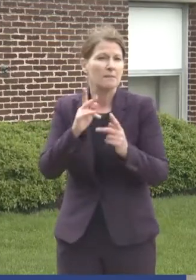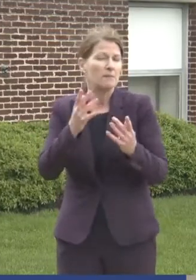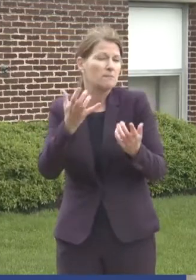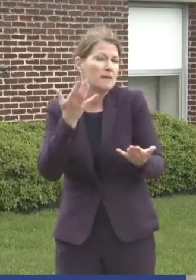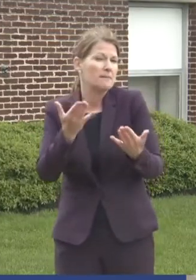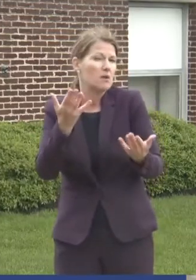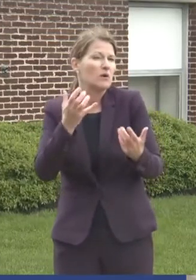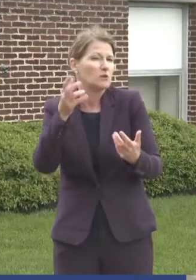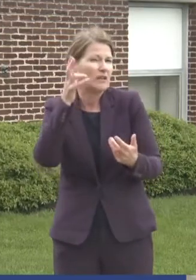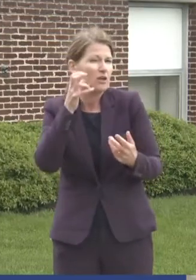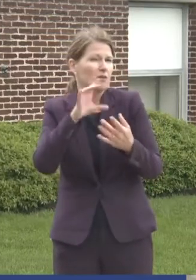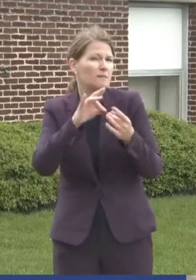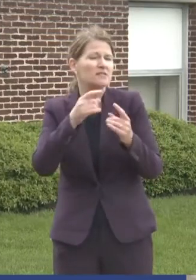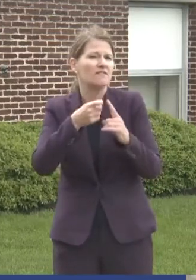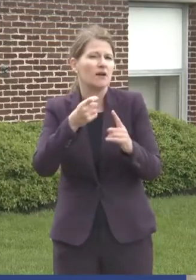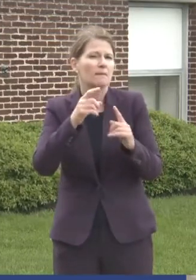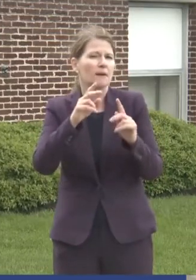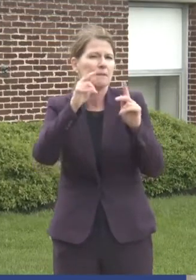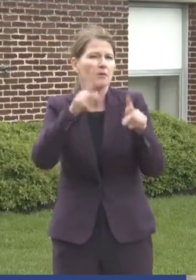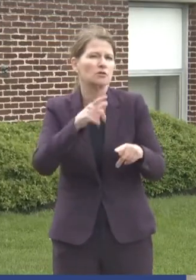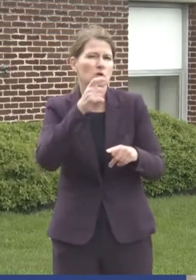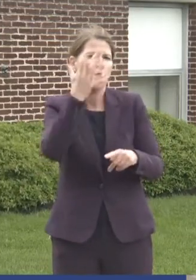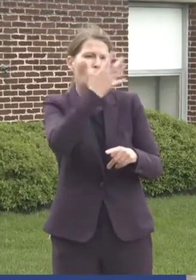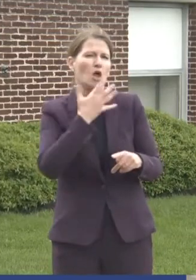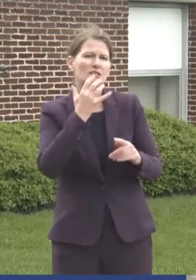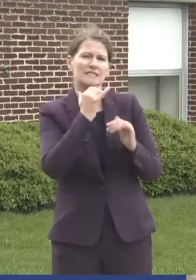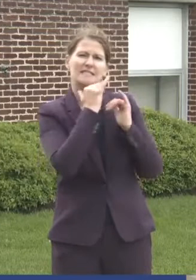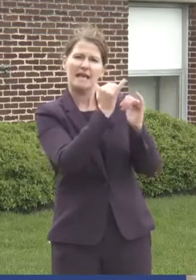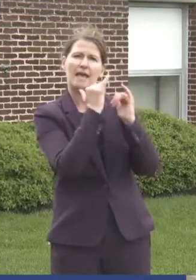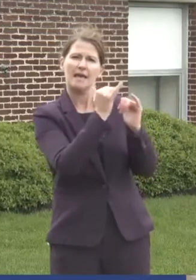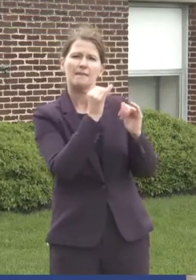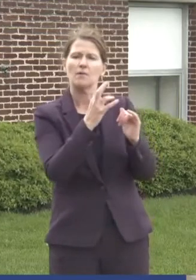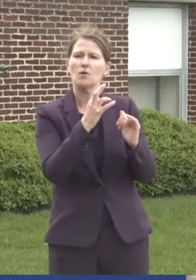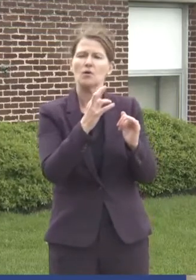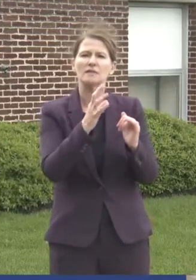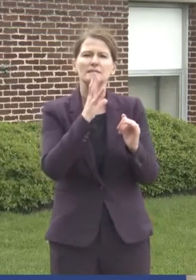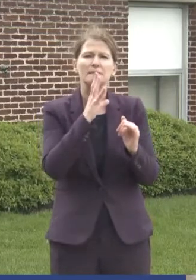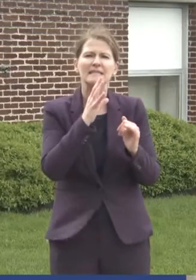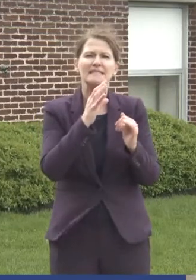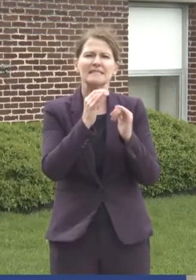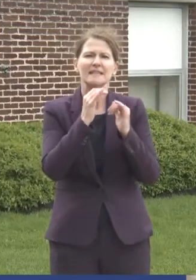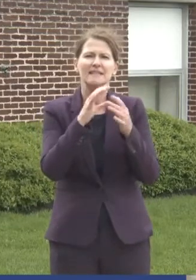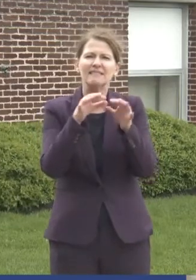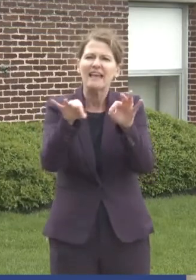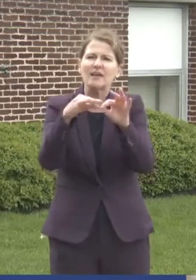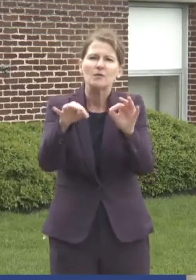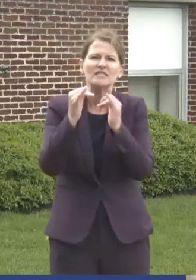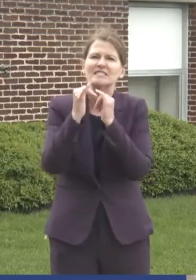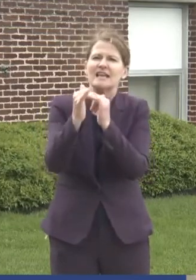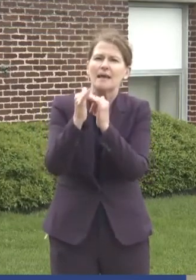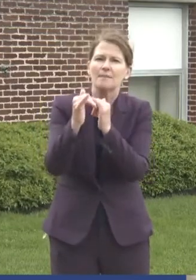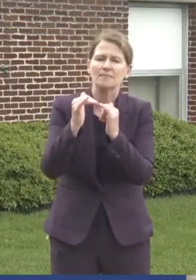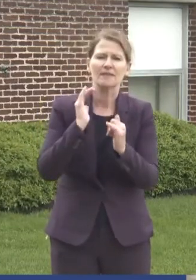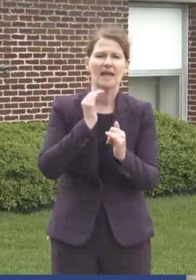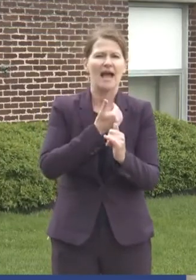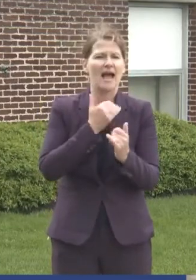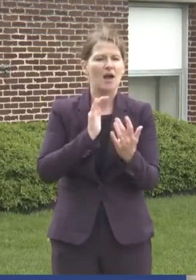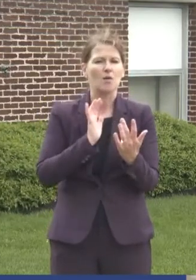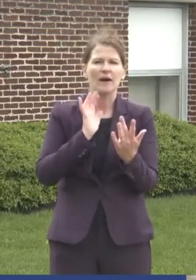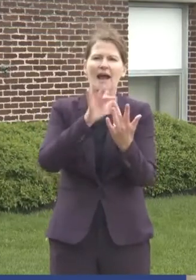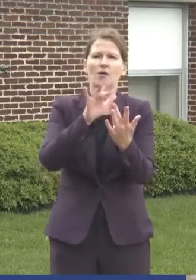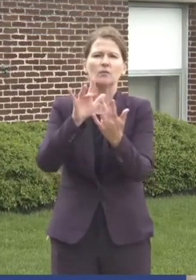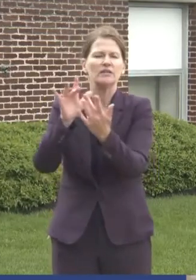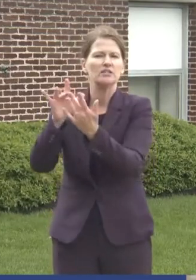someone who looks like them. Someone wants to hear the message from someone who speaks their language. So our outreach is going to be very